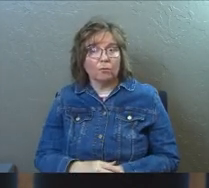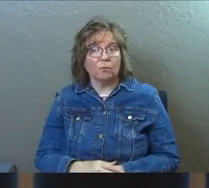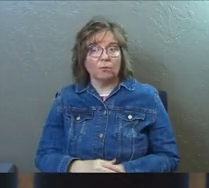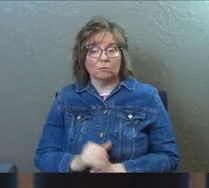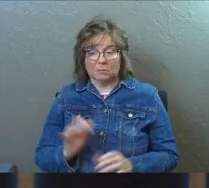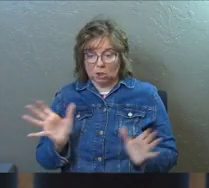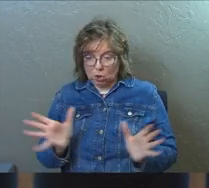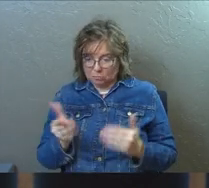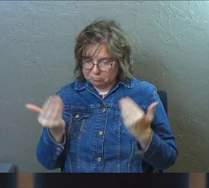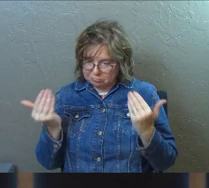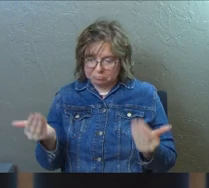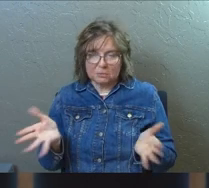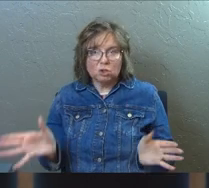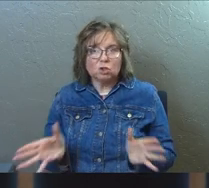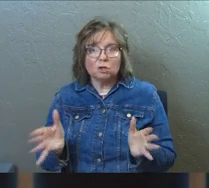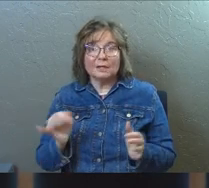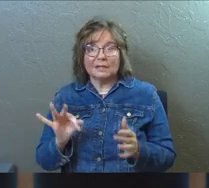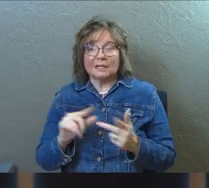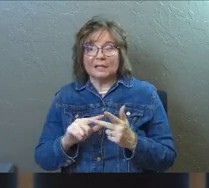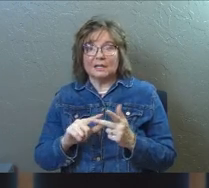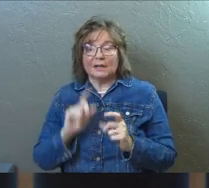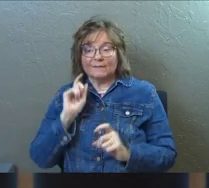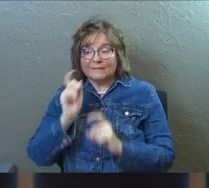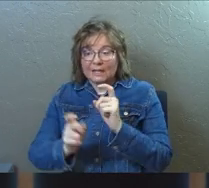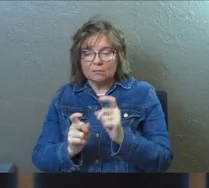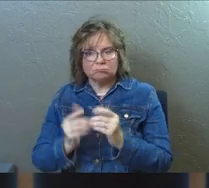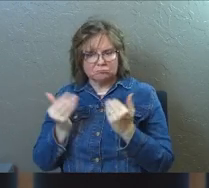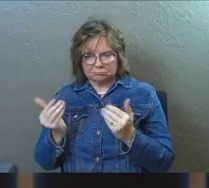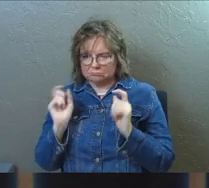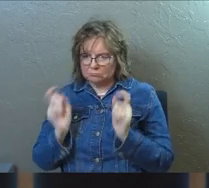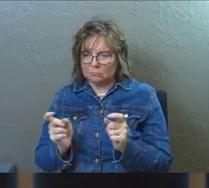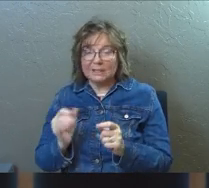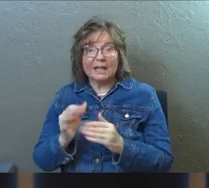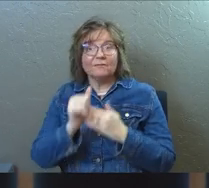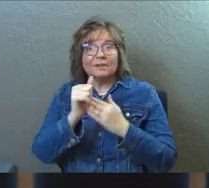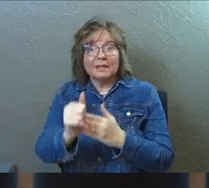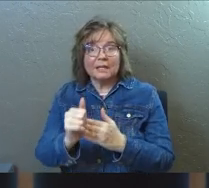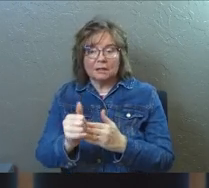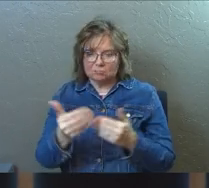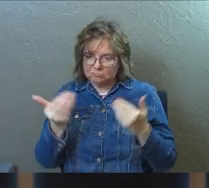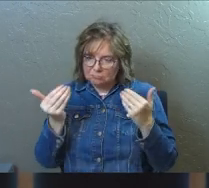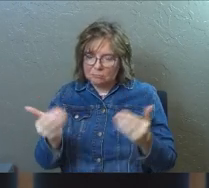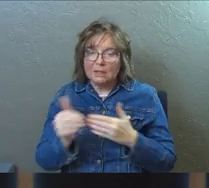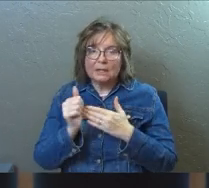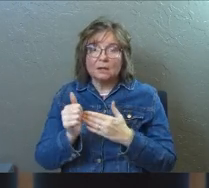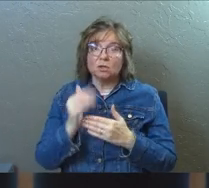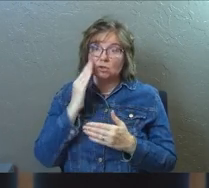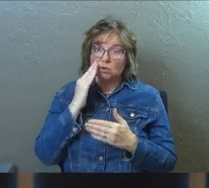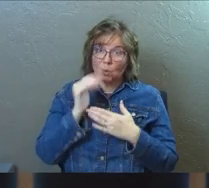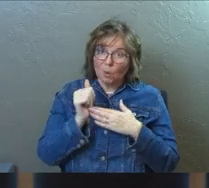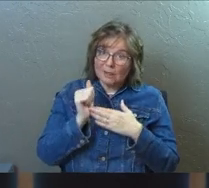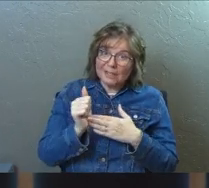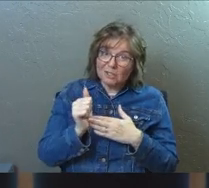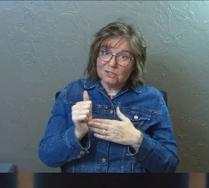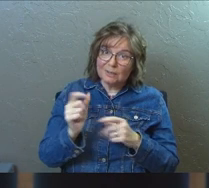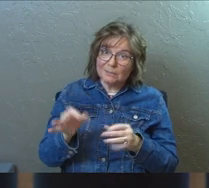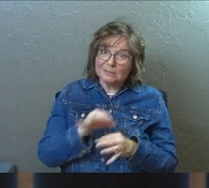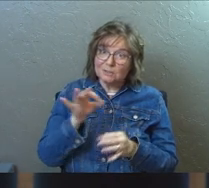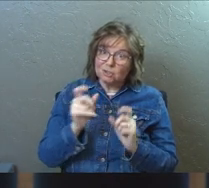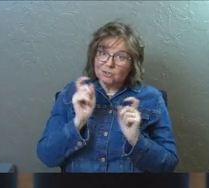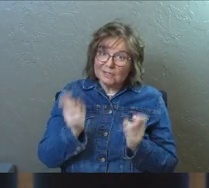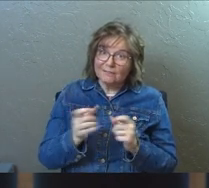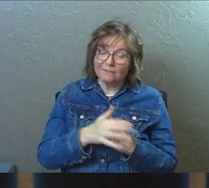If it's encouraged, give encouragement. If it's giving, then give generously. If it's to lead, do it diligently. Do you know leadership is a spiritual gift?